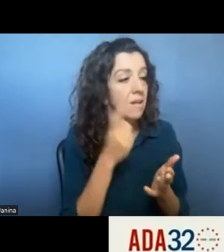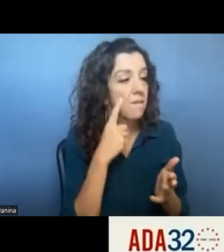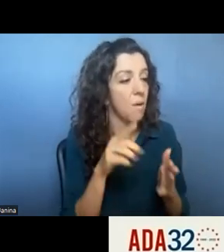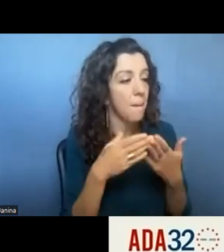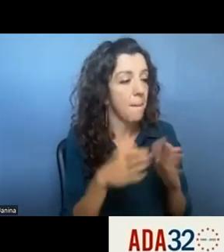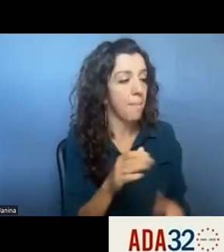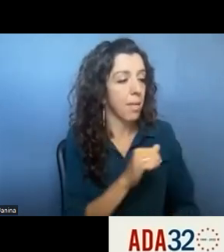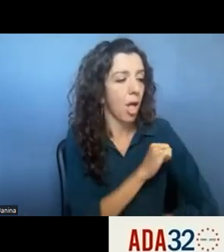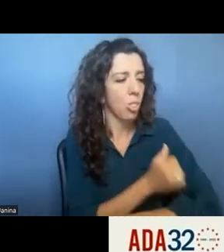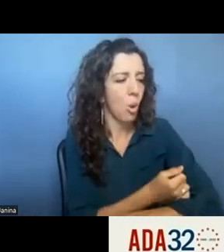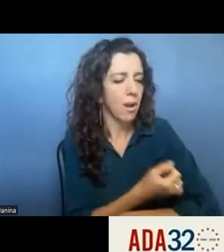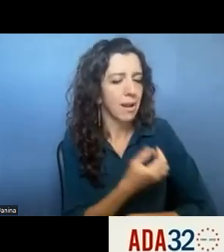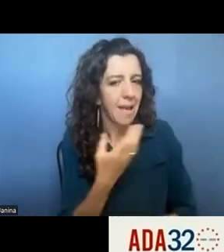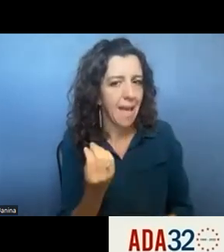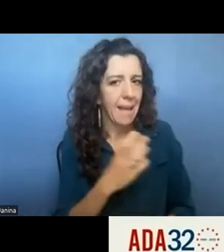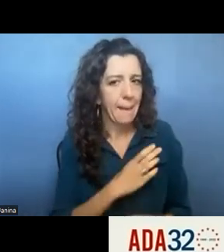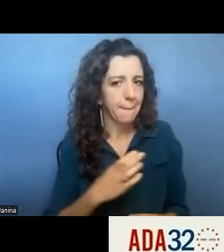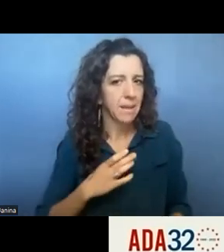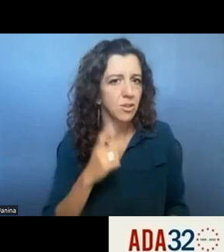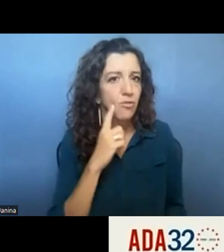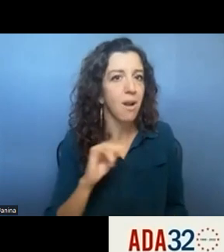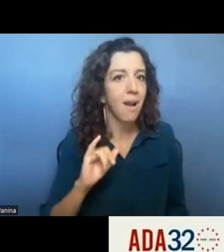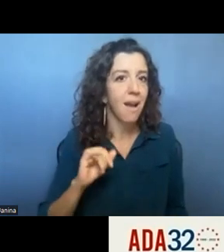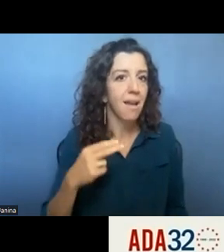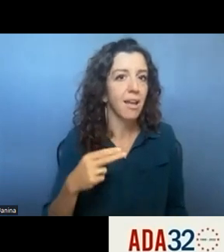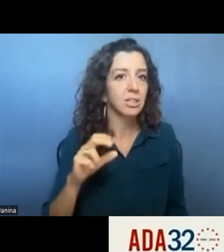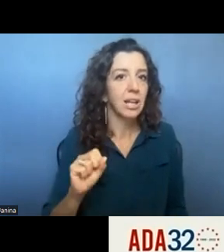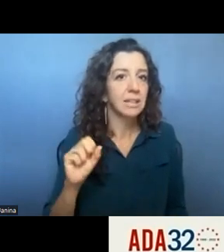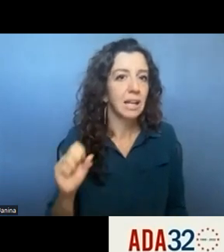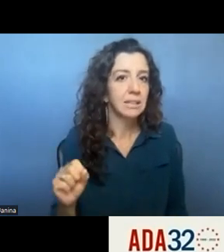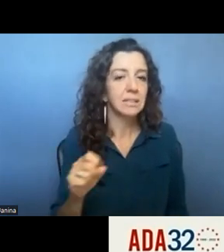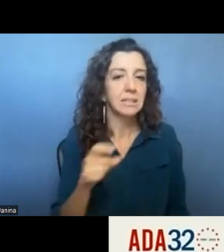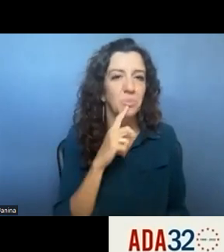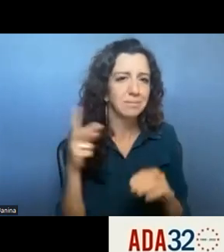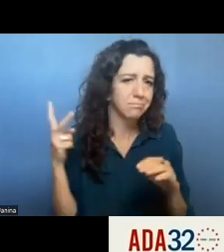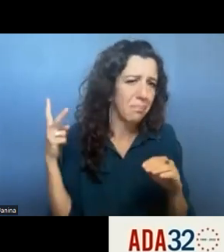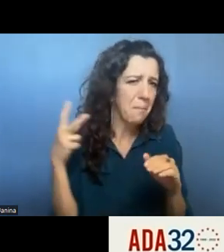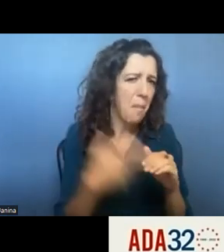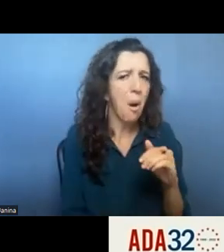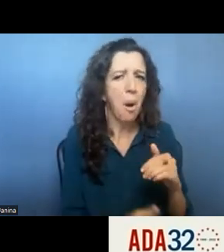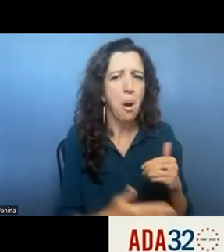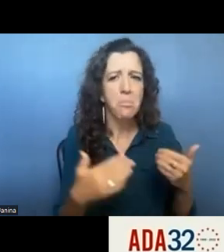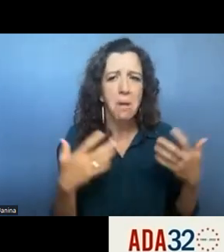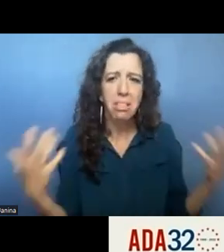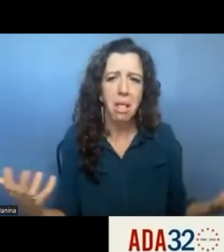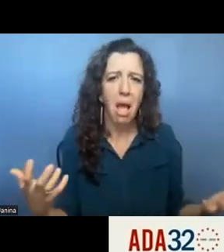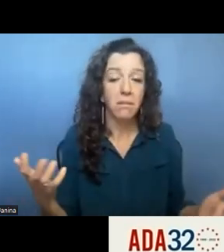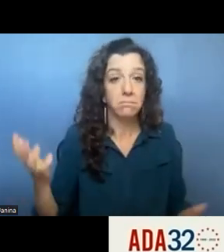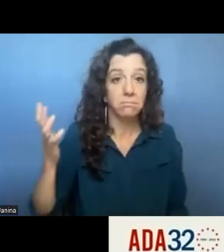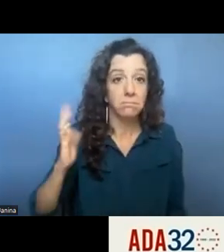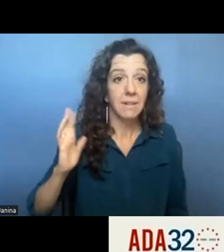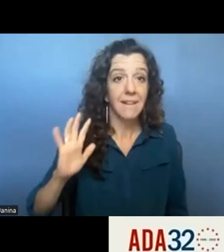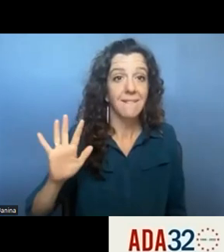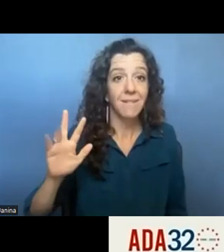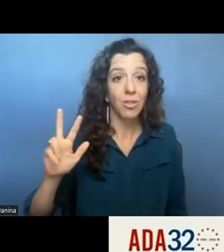authorities and committees for ihss was uh cut back dramatically it was 53 000 per